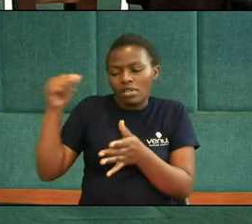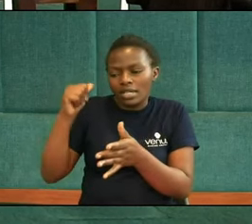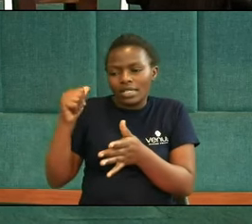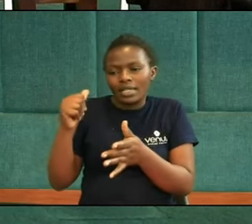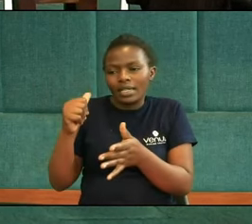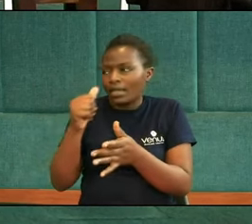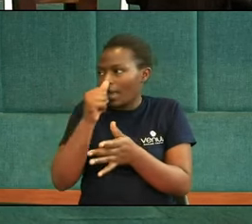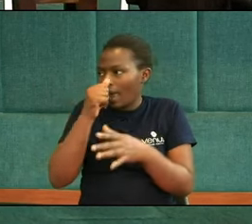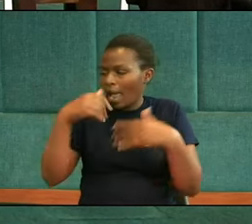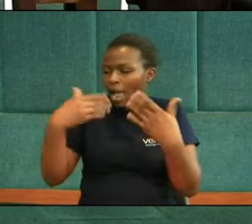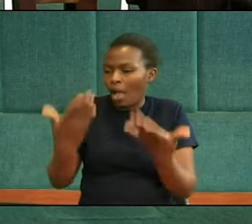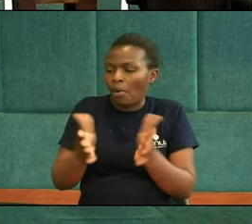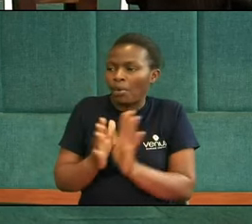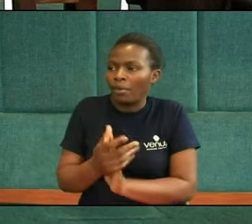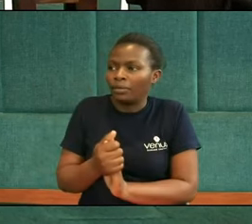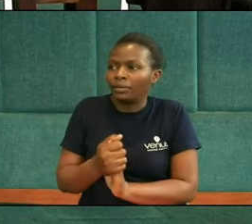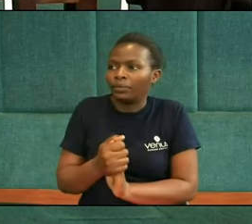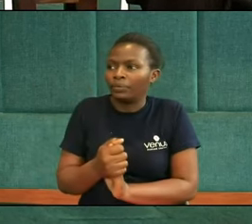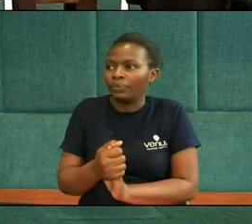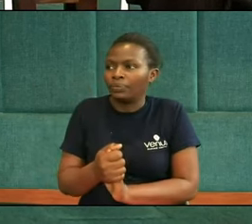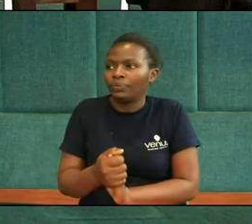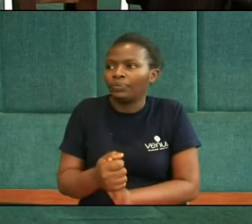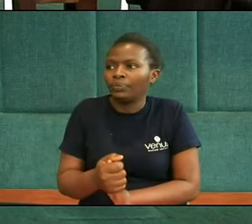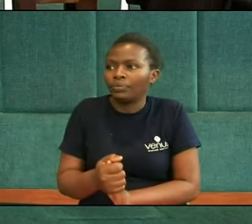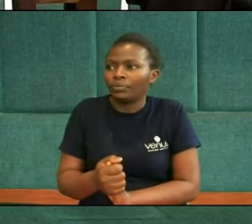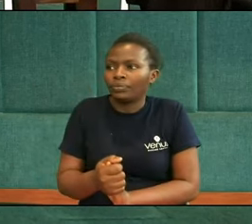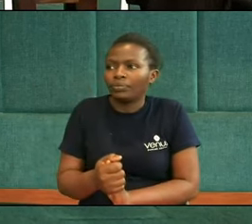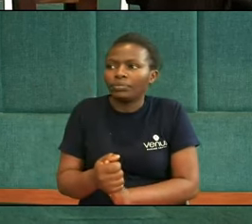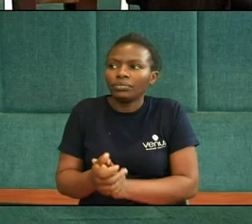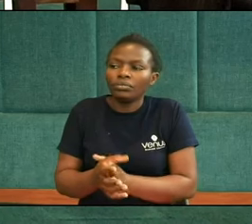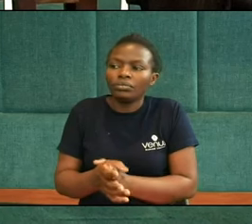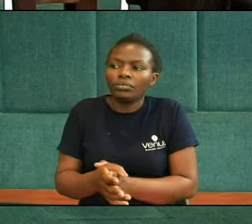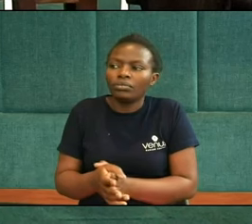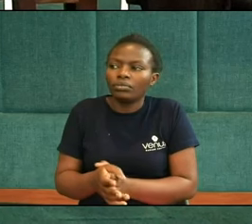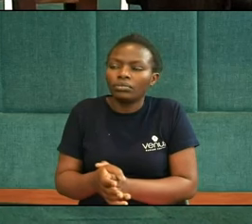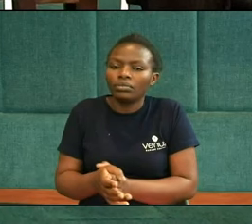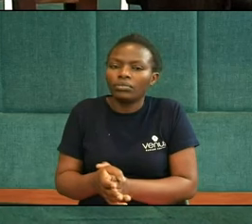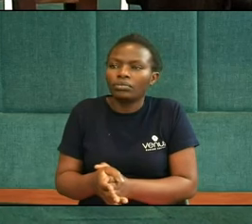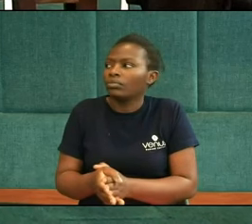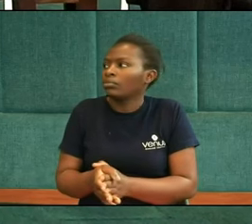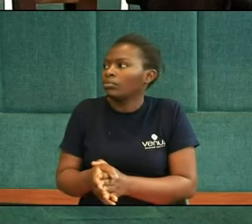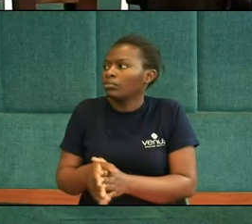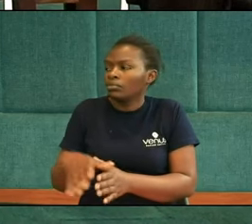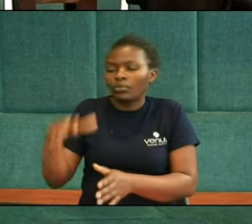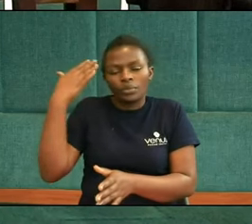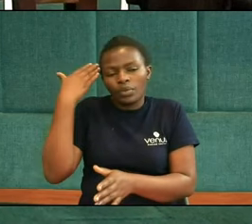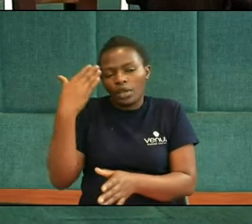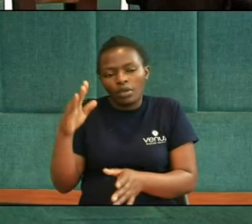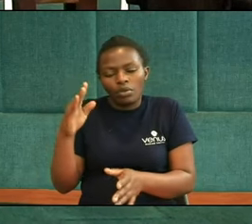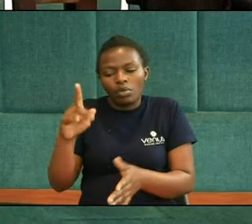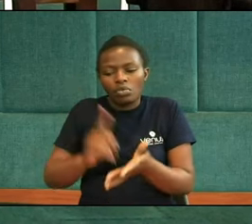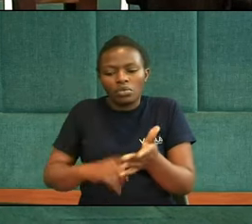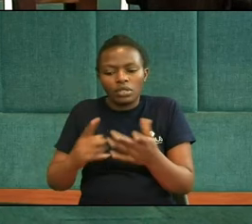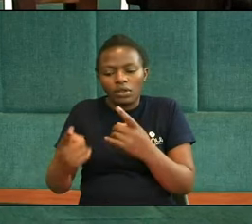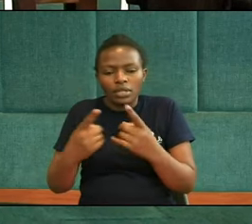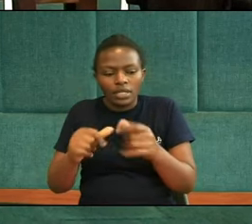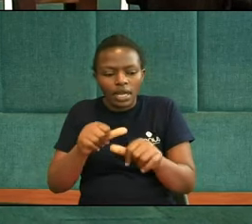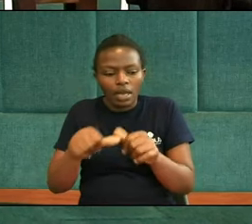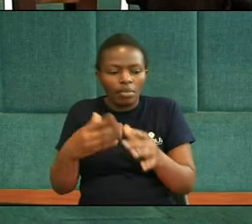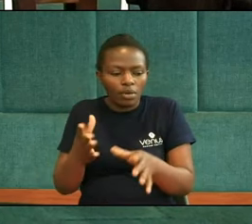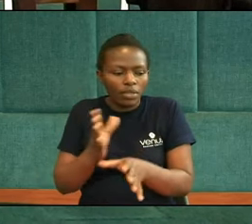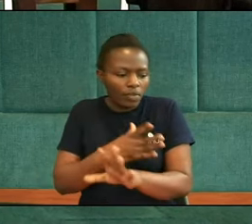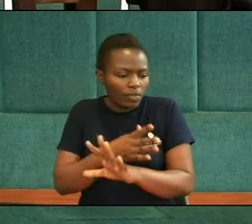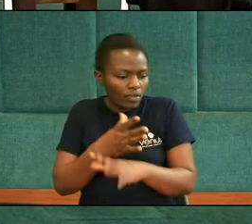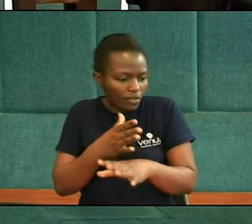Maybe one of our panelists can help us answer I don't know what I'd say about counterfeits Or no counterfeits